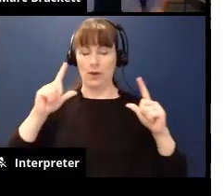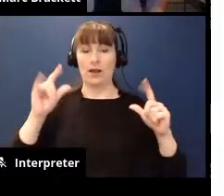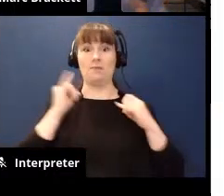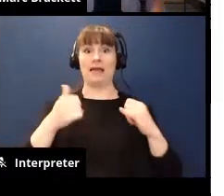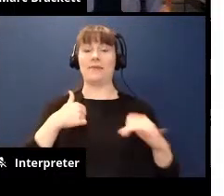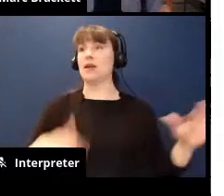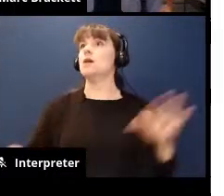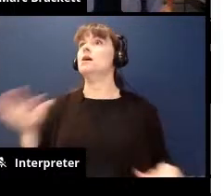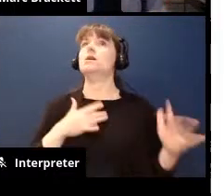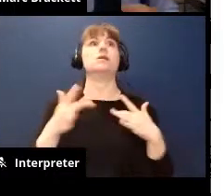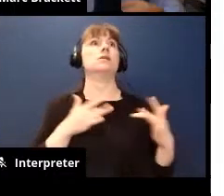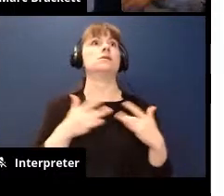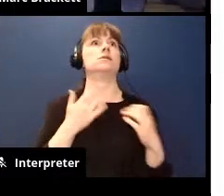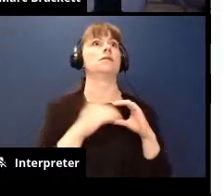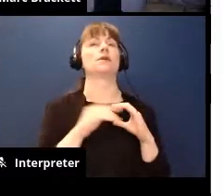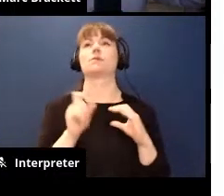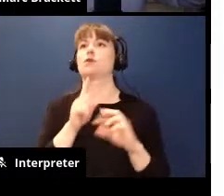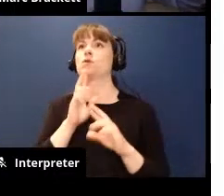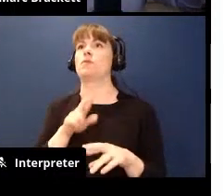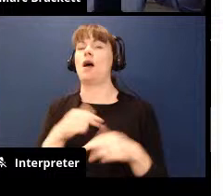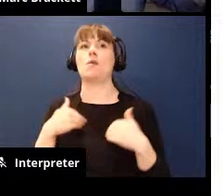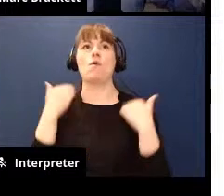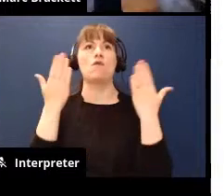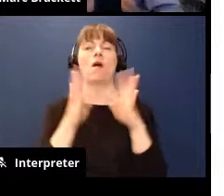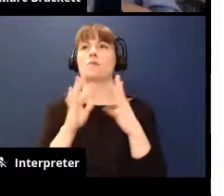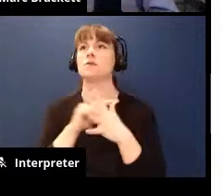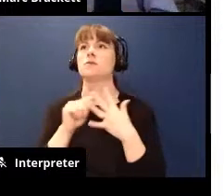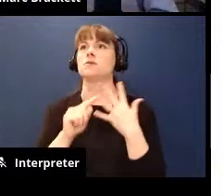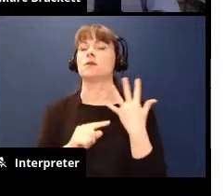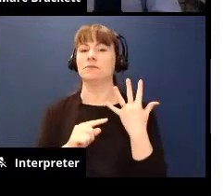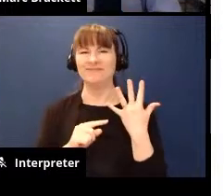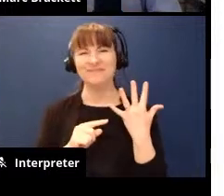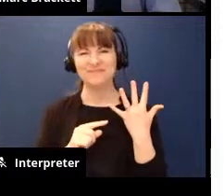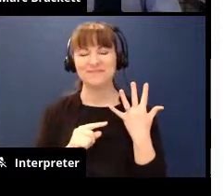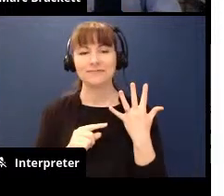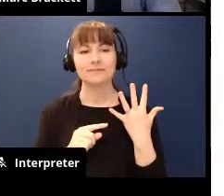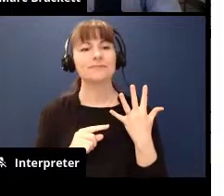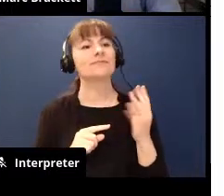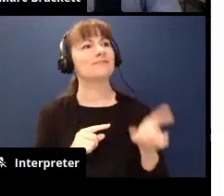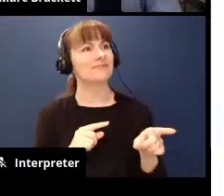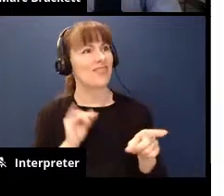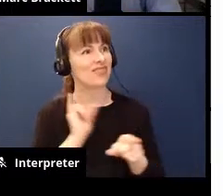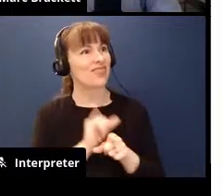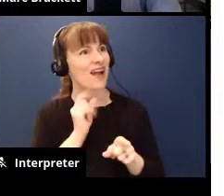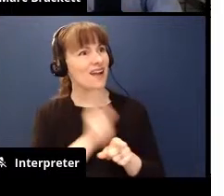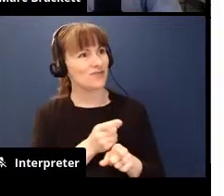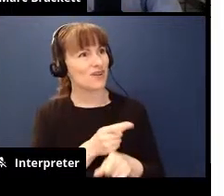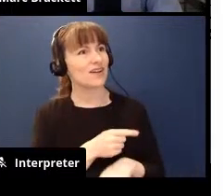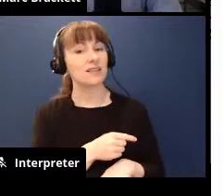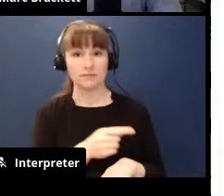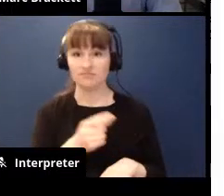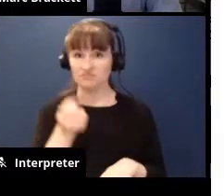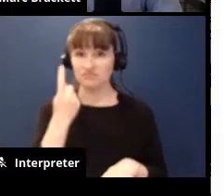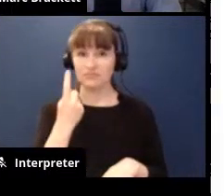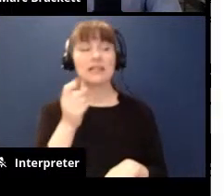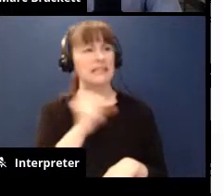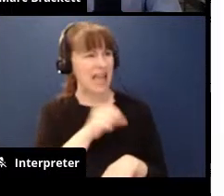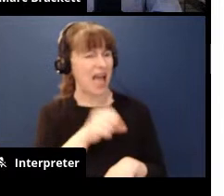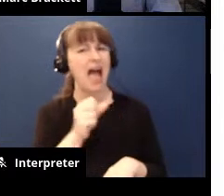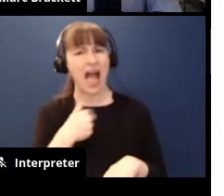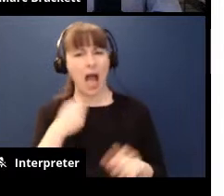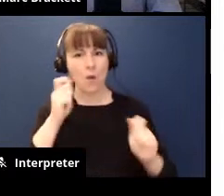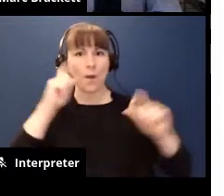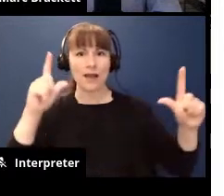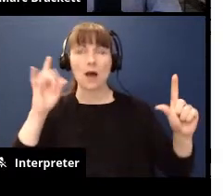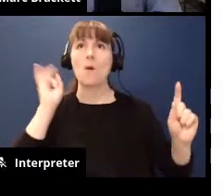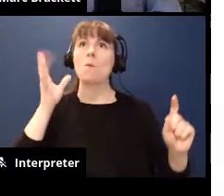i got all these emails to respond to i'm overwhelmed that's exactly you relate to that yeah yeah i wake up and i'm like